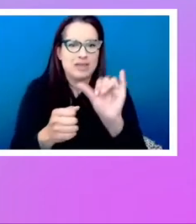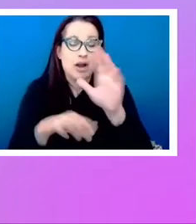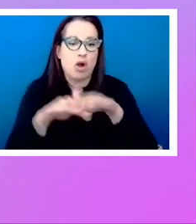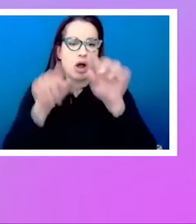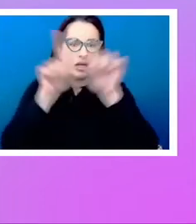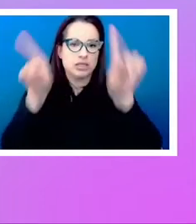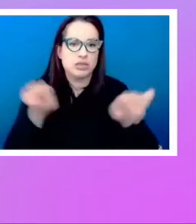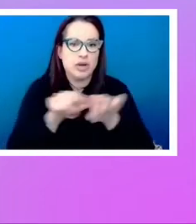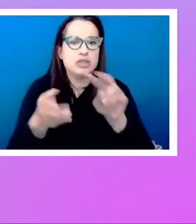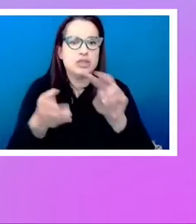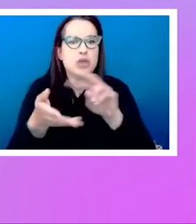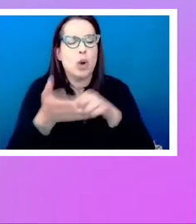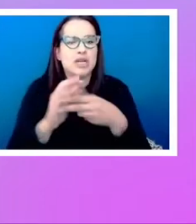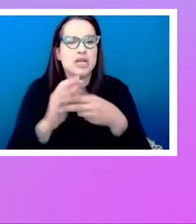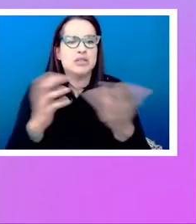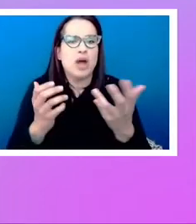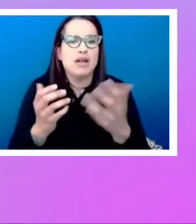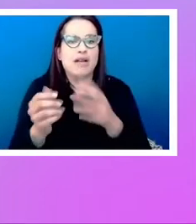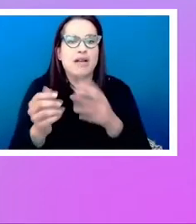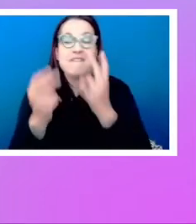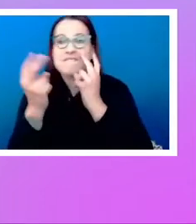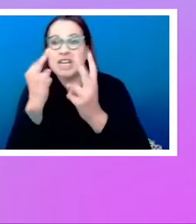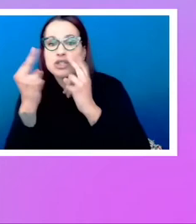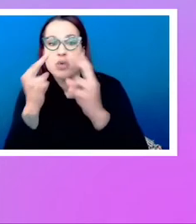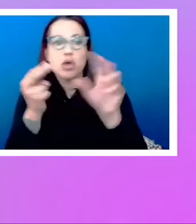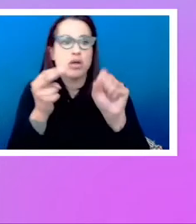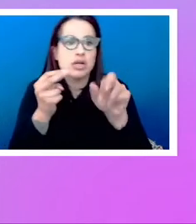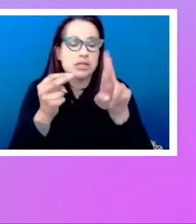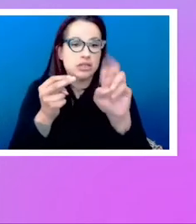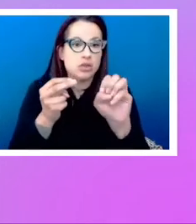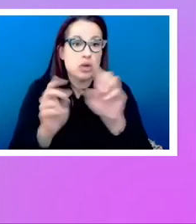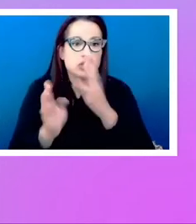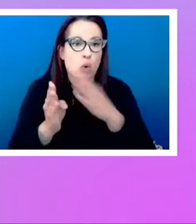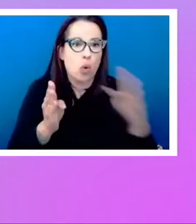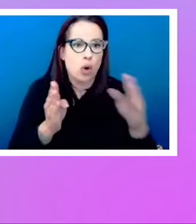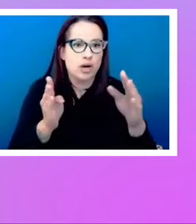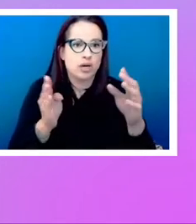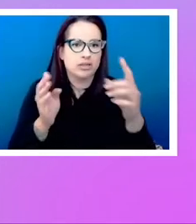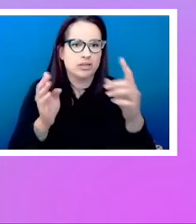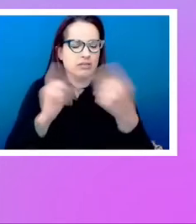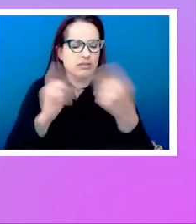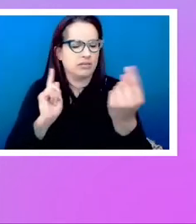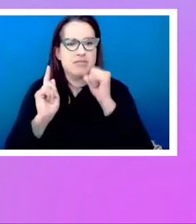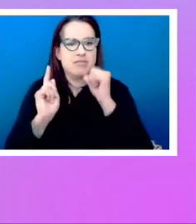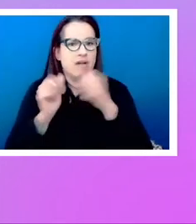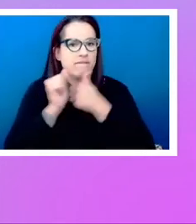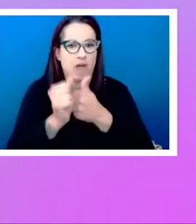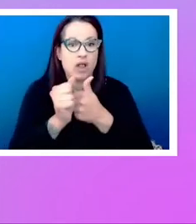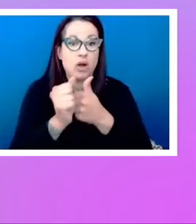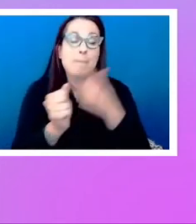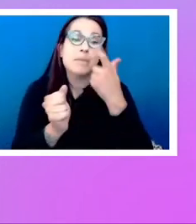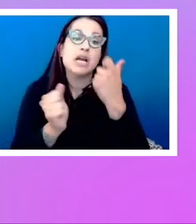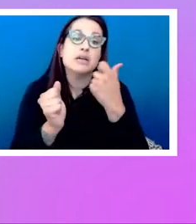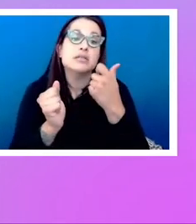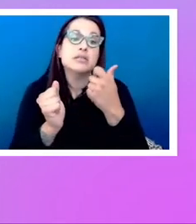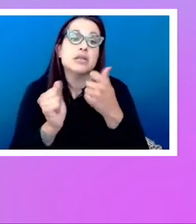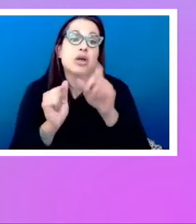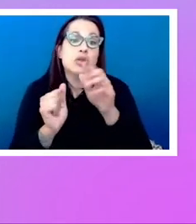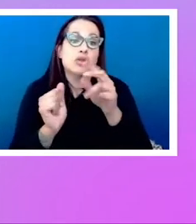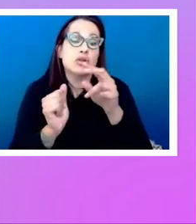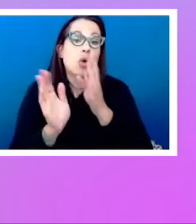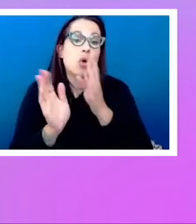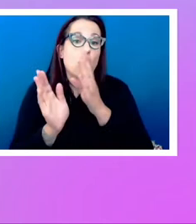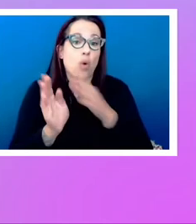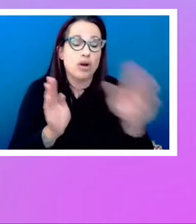visual and source order disconnect. Because the reading order of your document is your document,